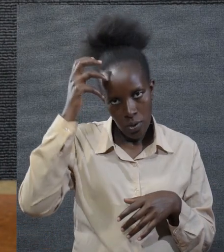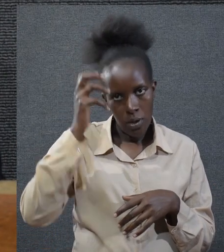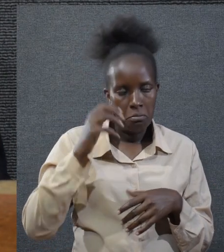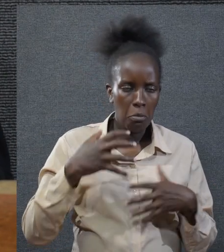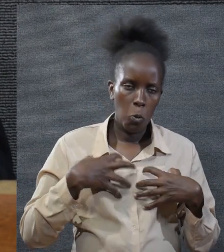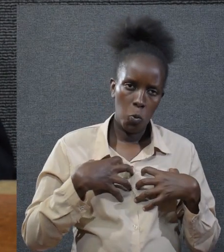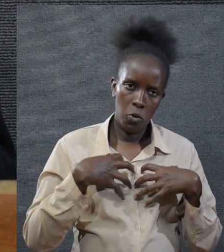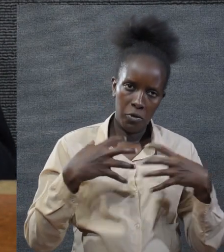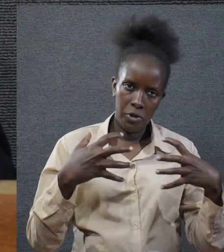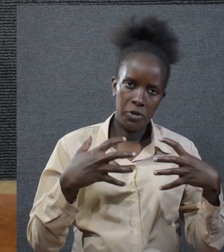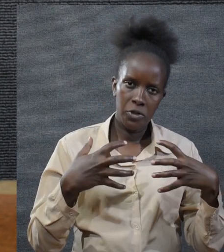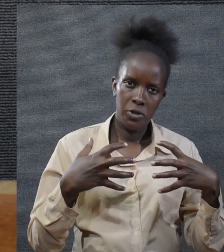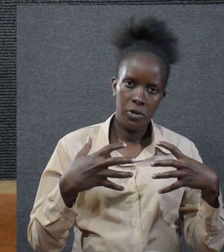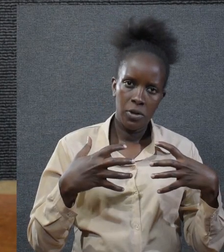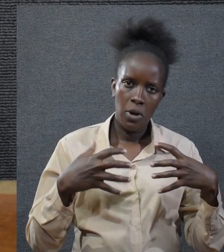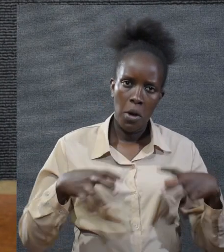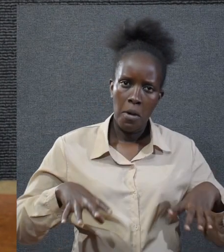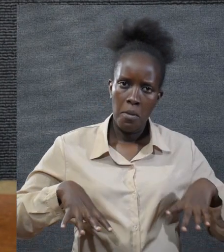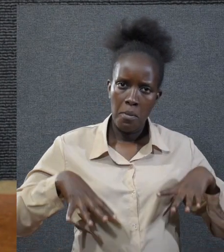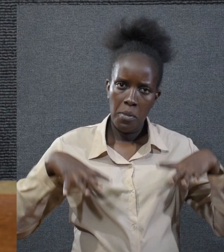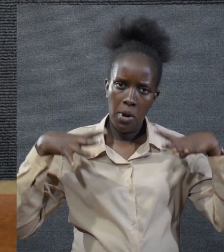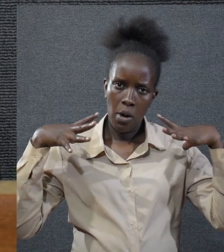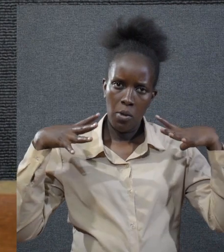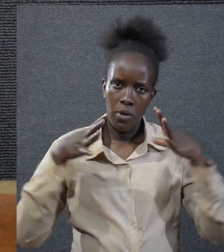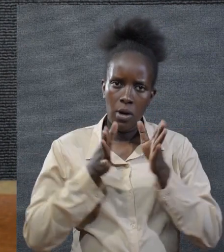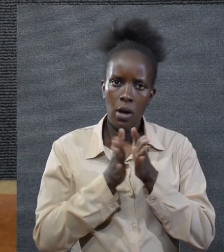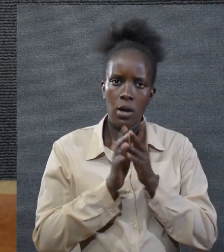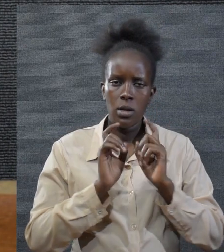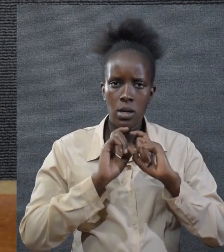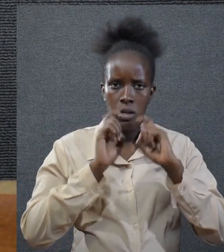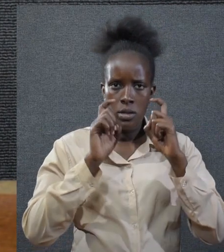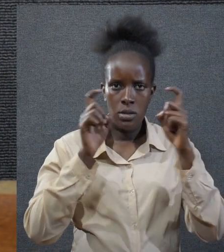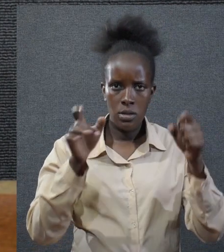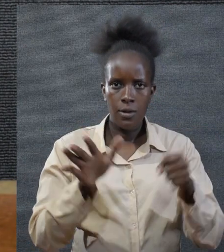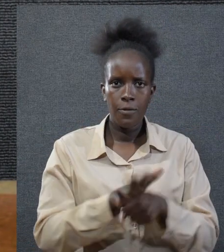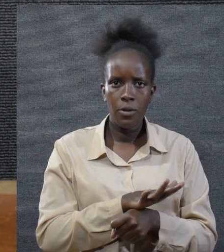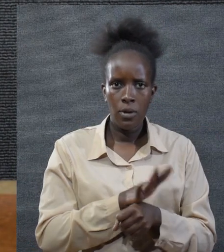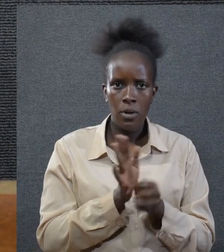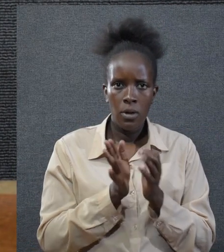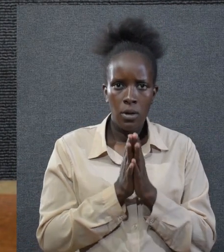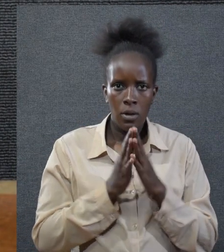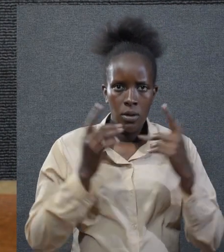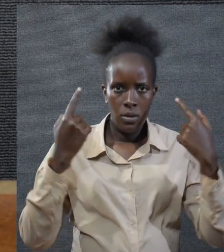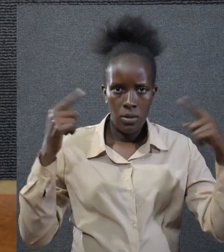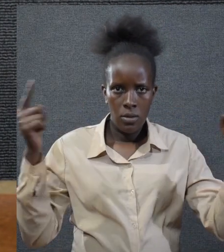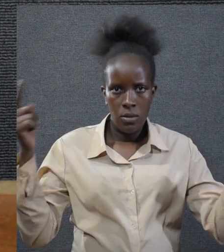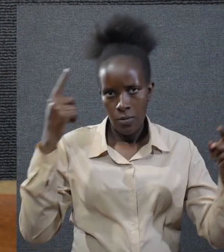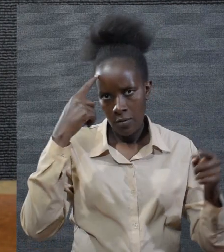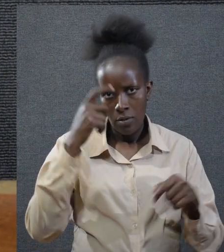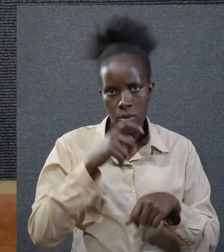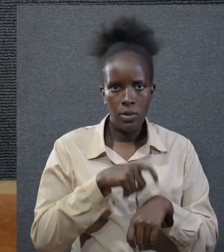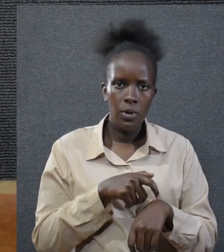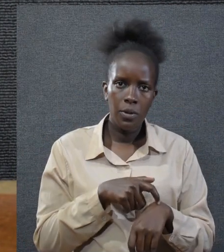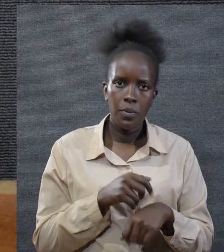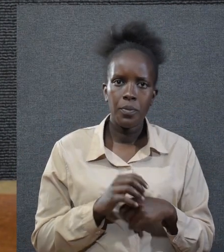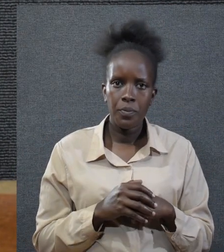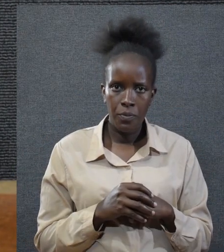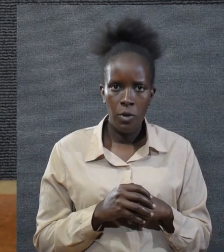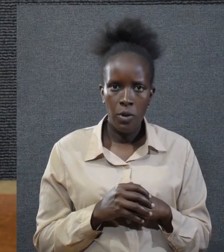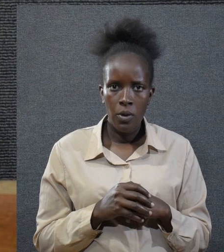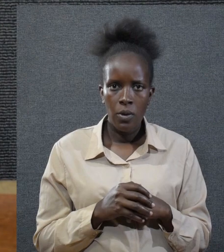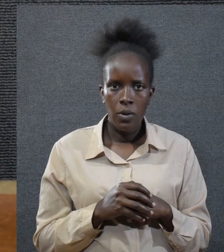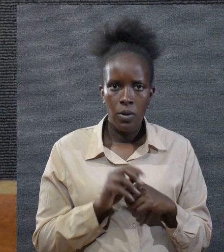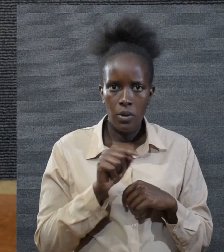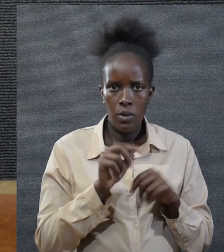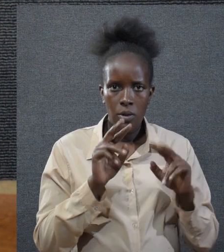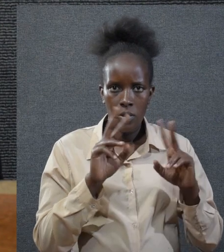of Judah looked rich. They were very proud and sinful and prospered for a time.